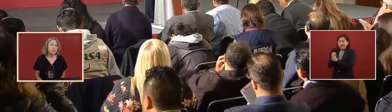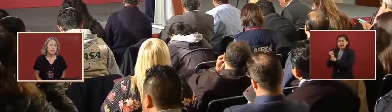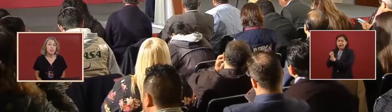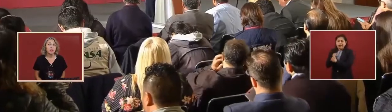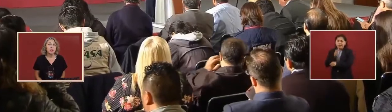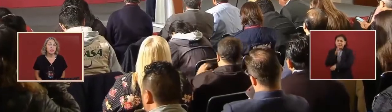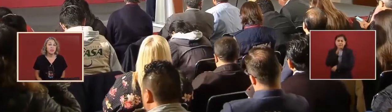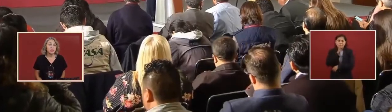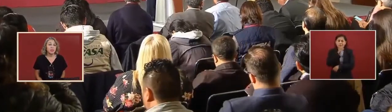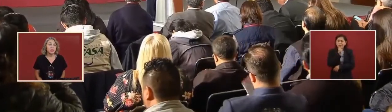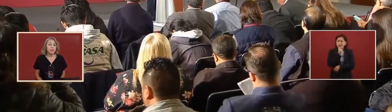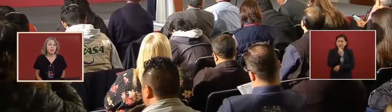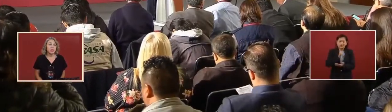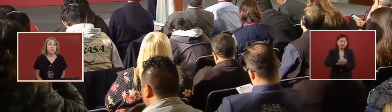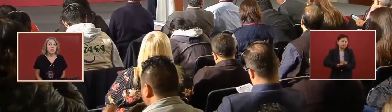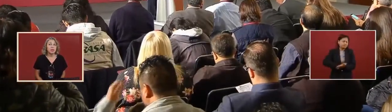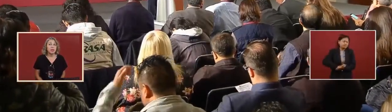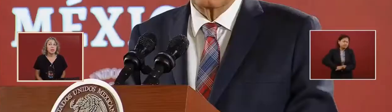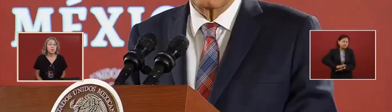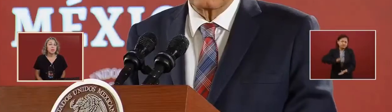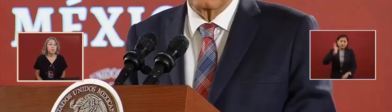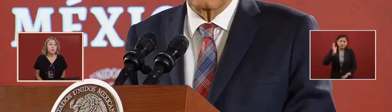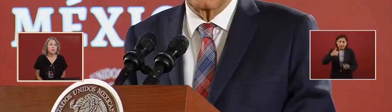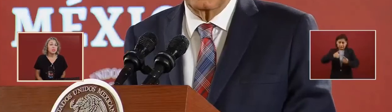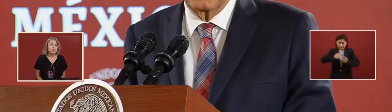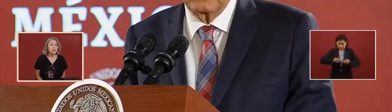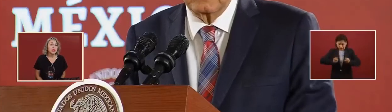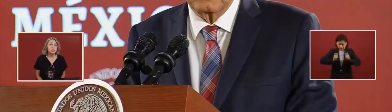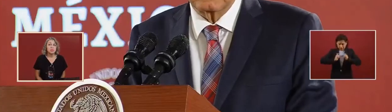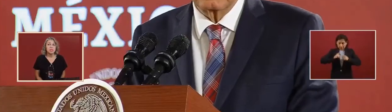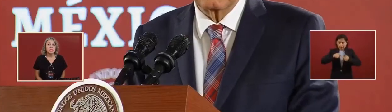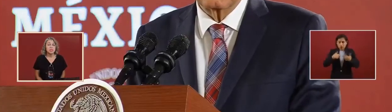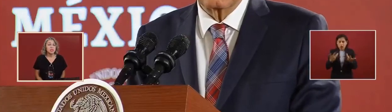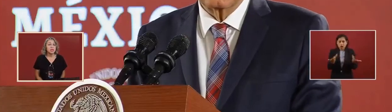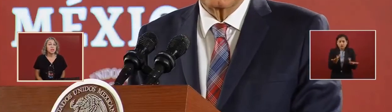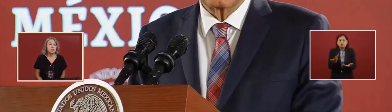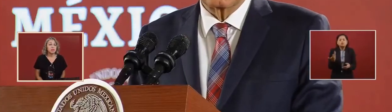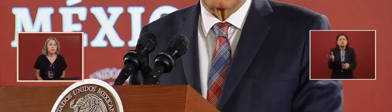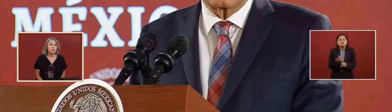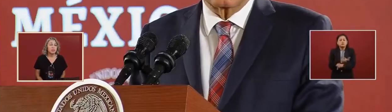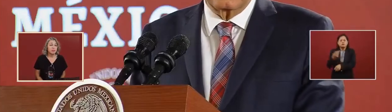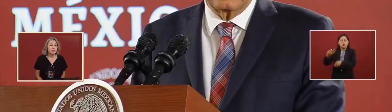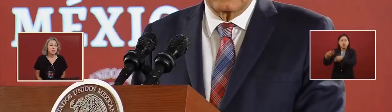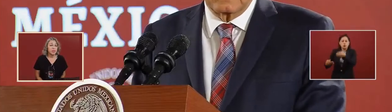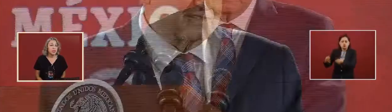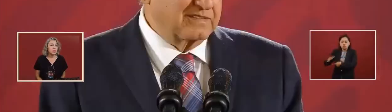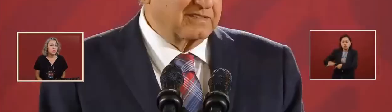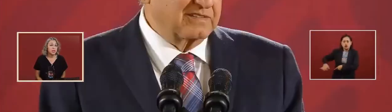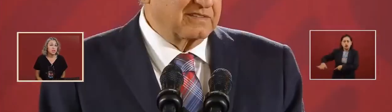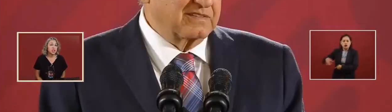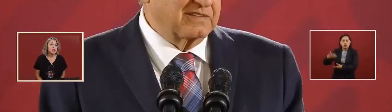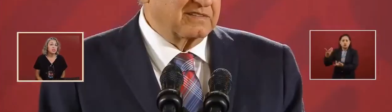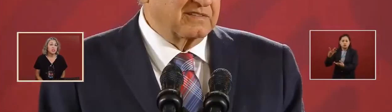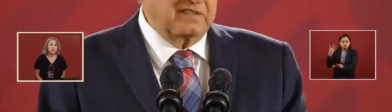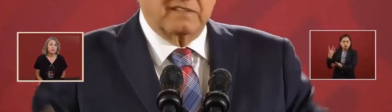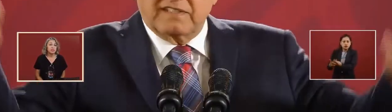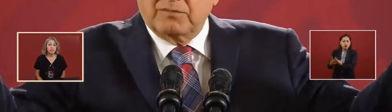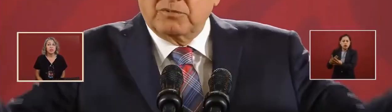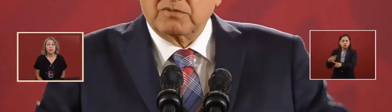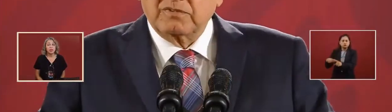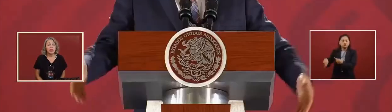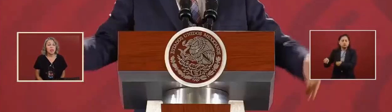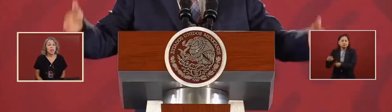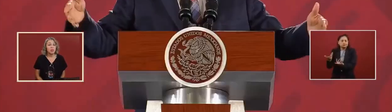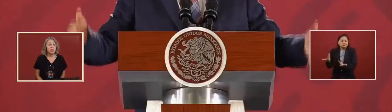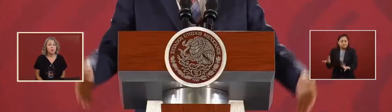There would be no judgments enough. There wouldn't be jails enough. And we would be